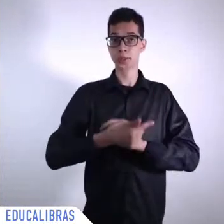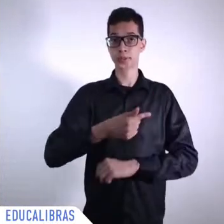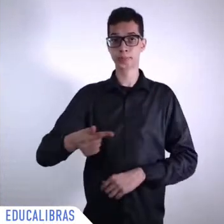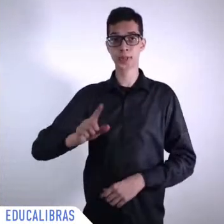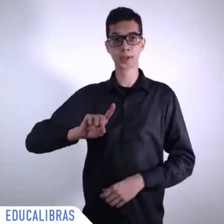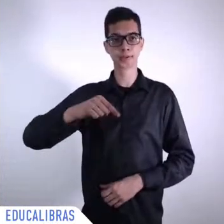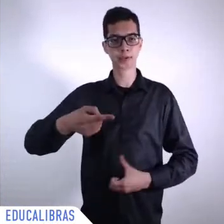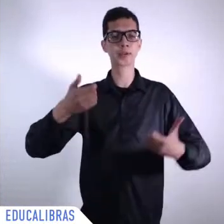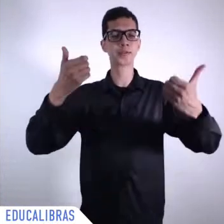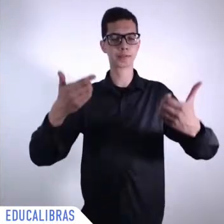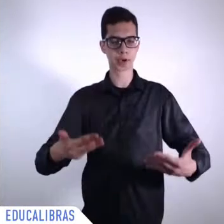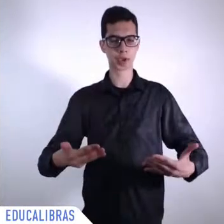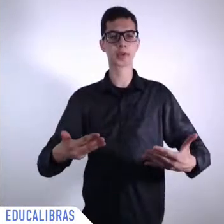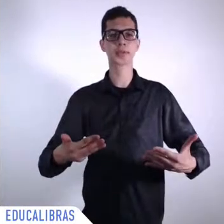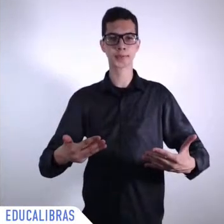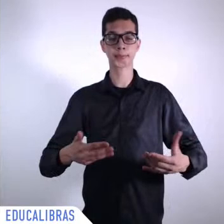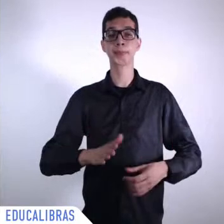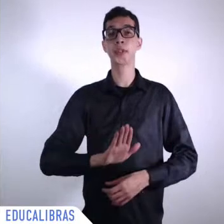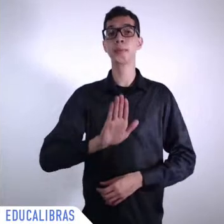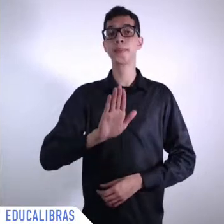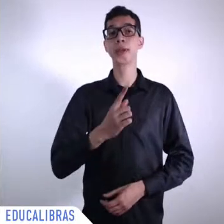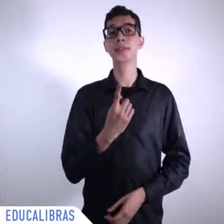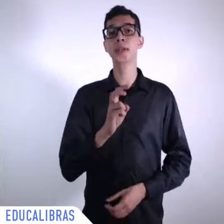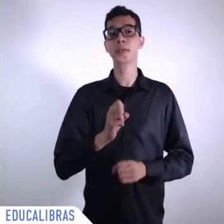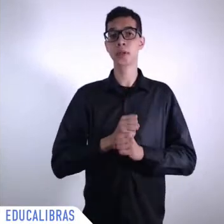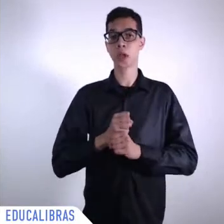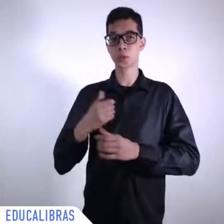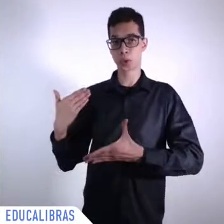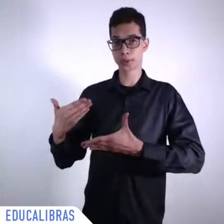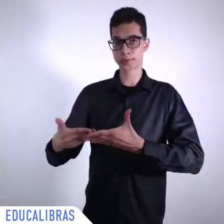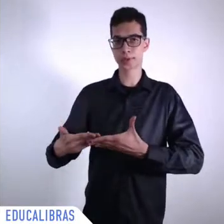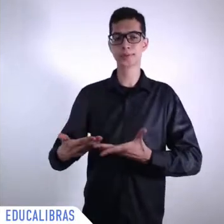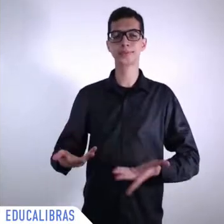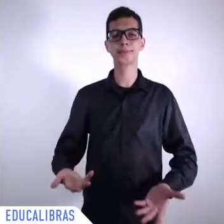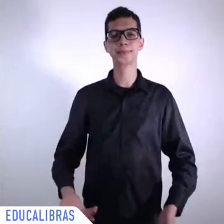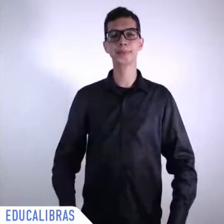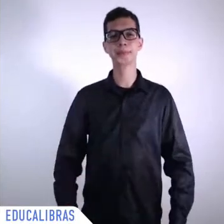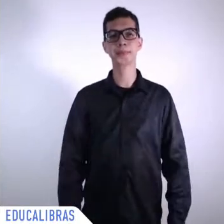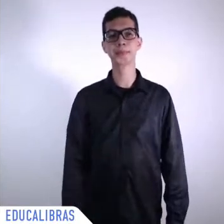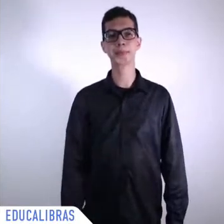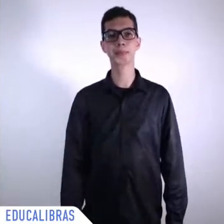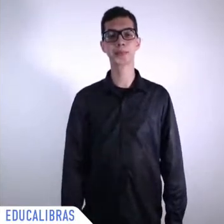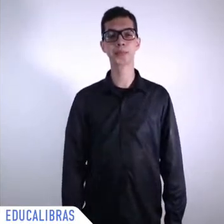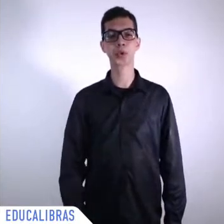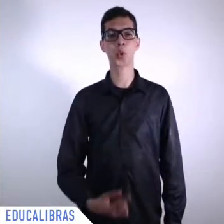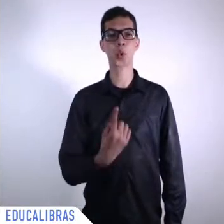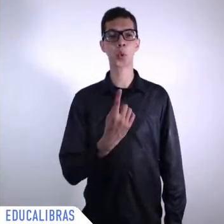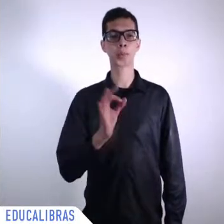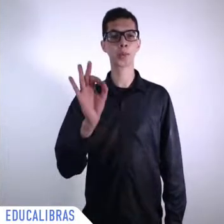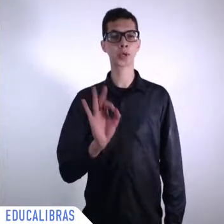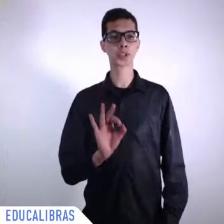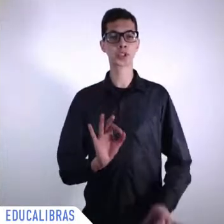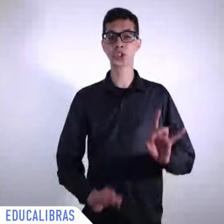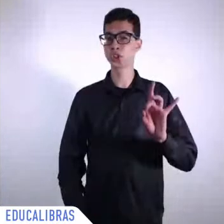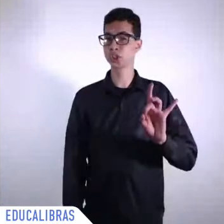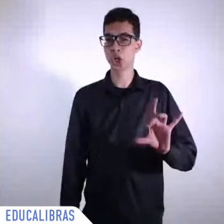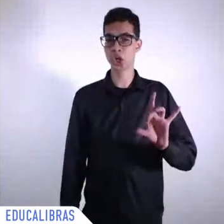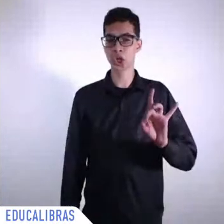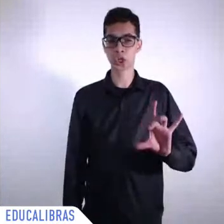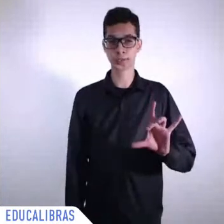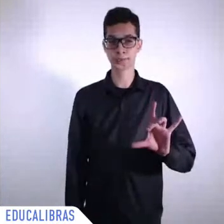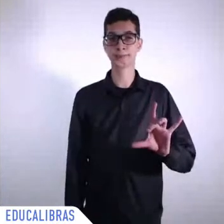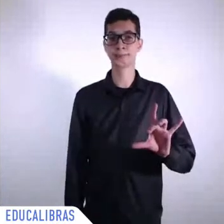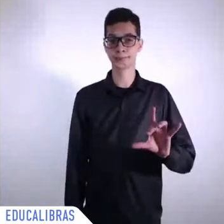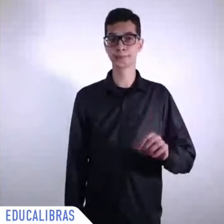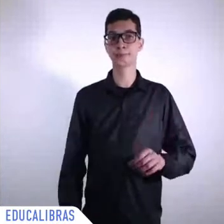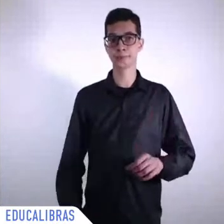top 1% grew in absolute terms their incomes very highly even up to $25,000 per year